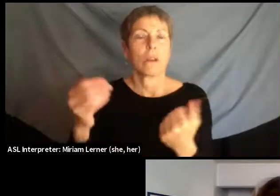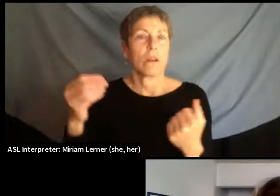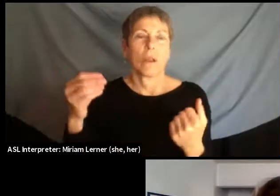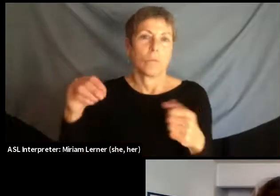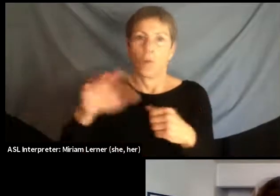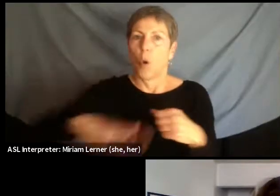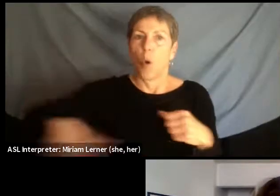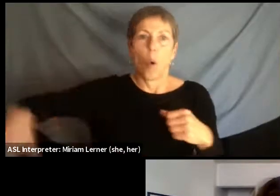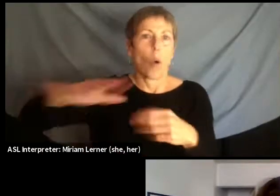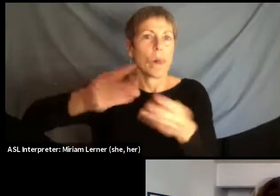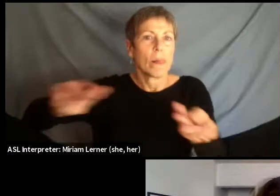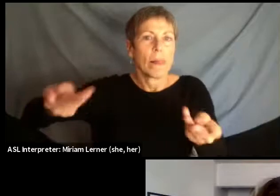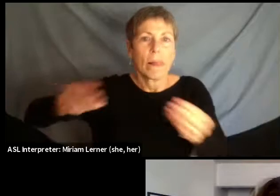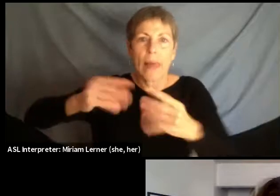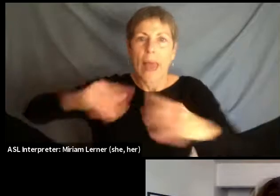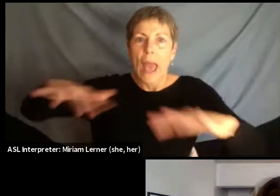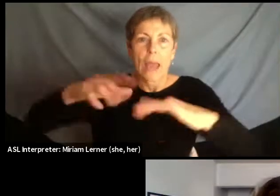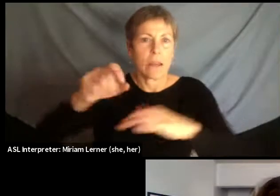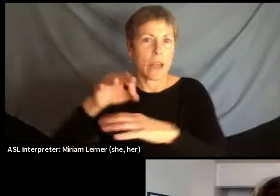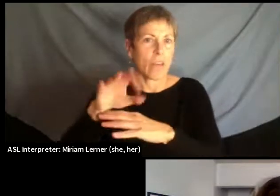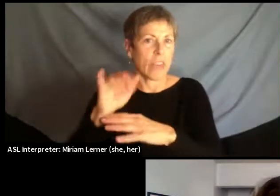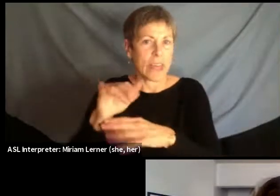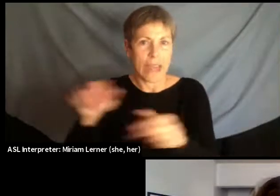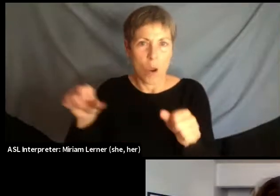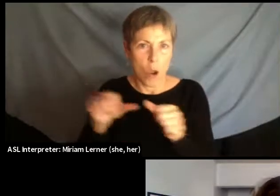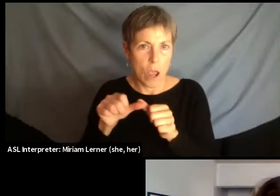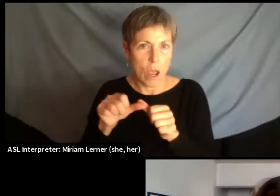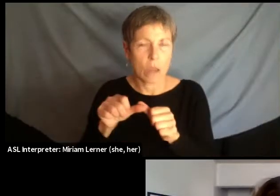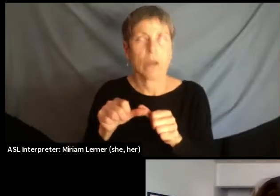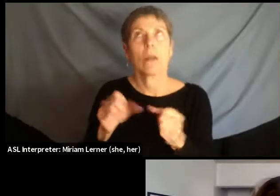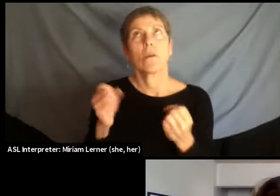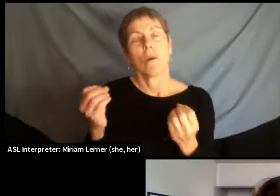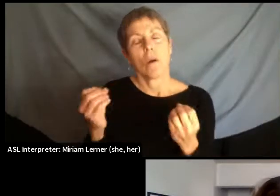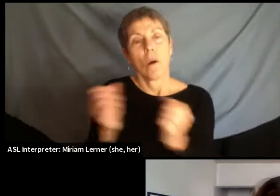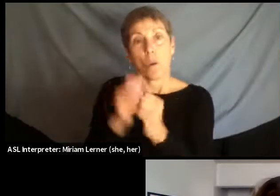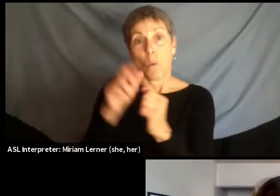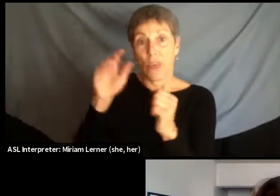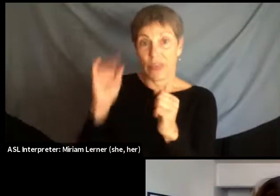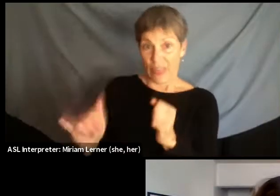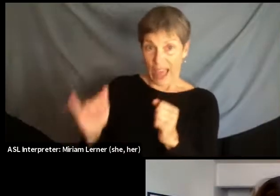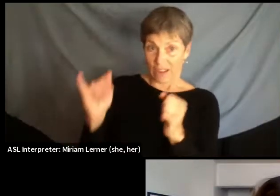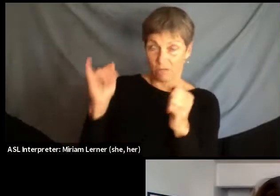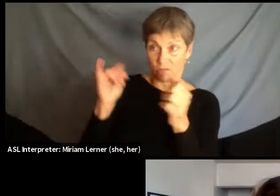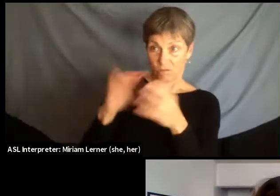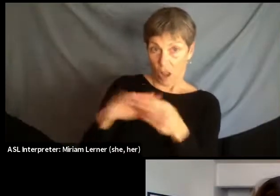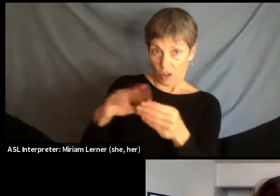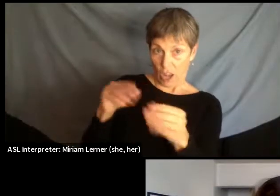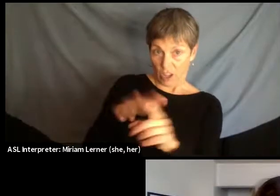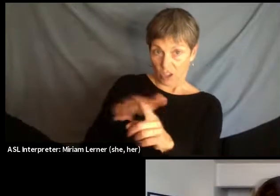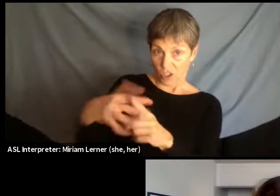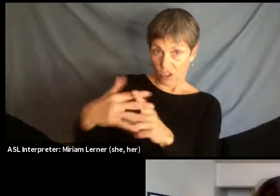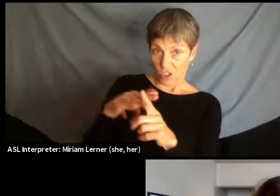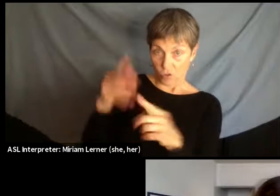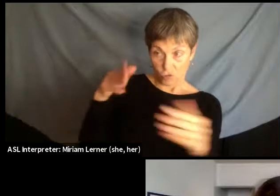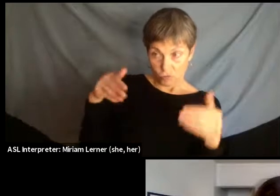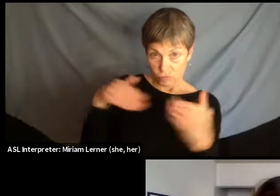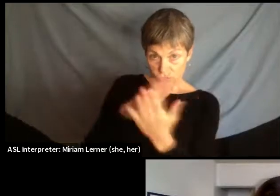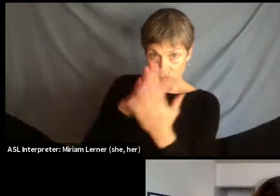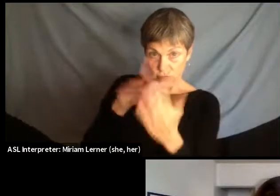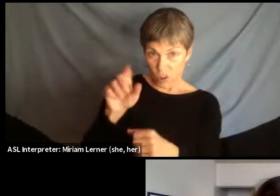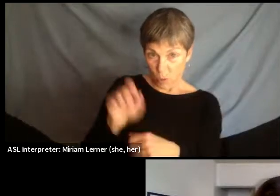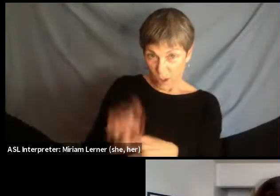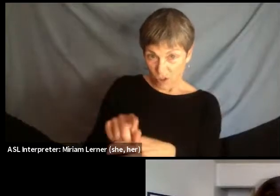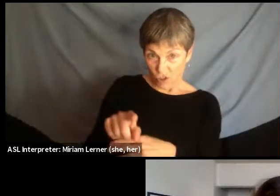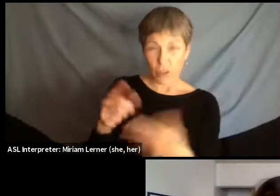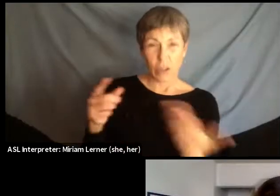of the Bengal Delta. And in this context, to address this question, I would argue for the need to